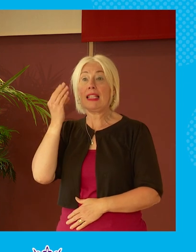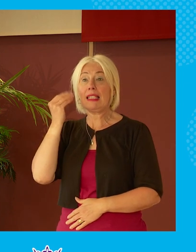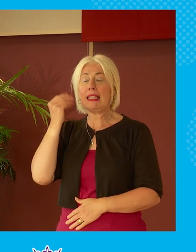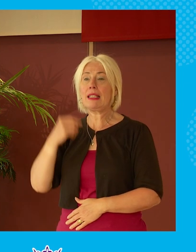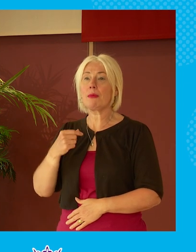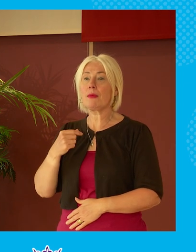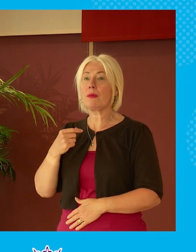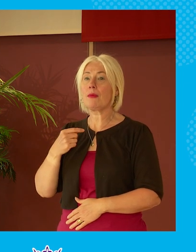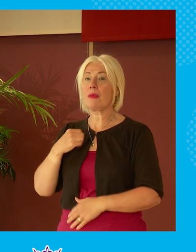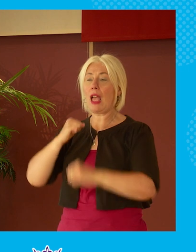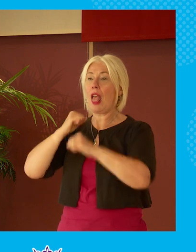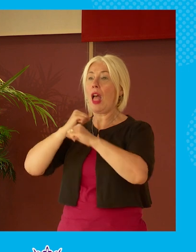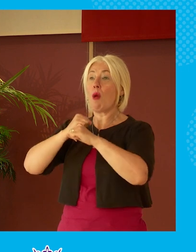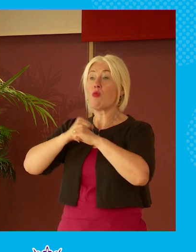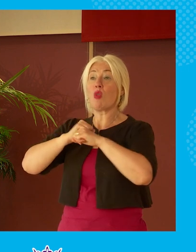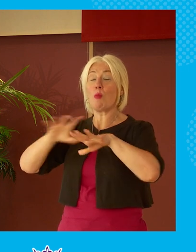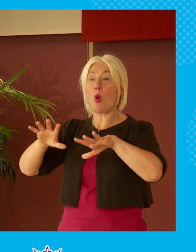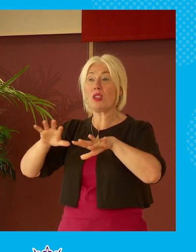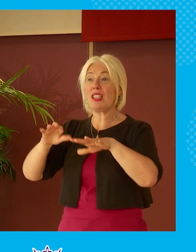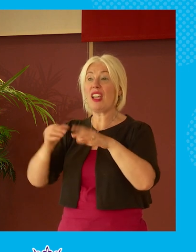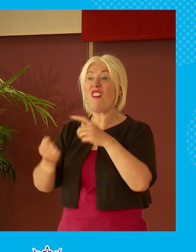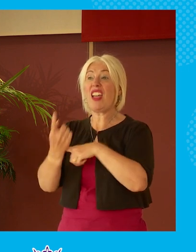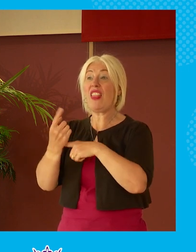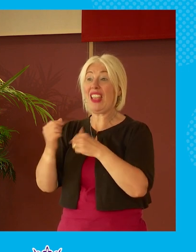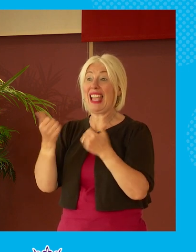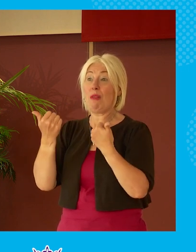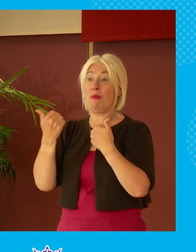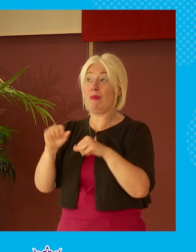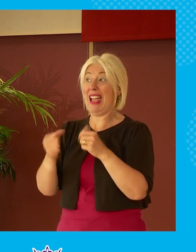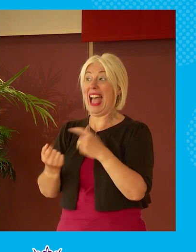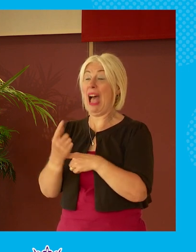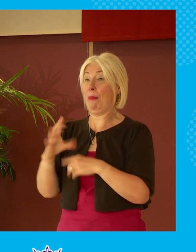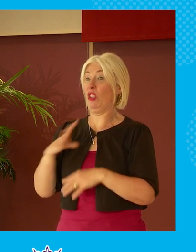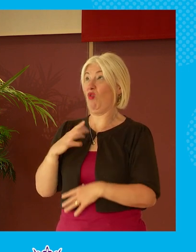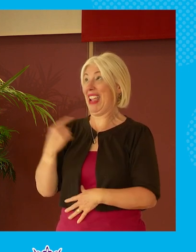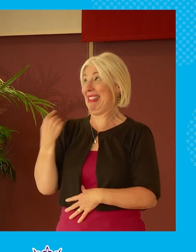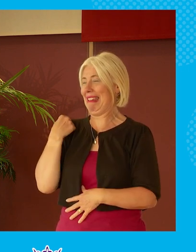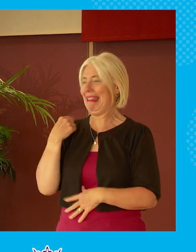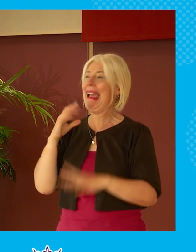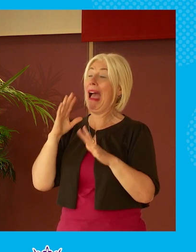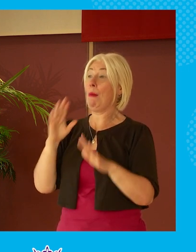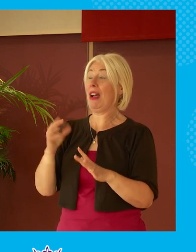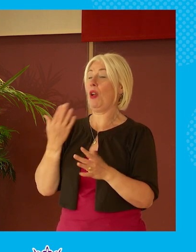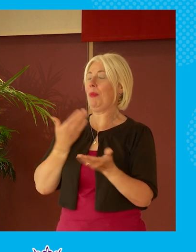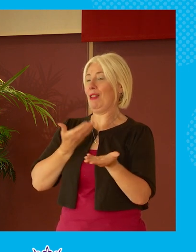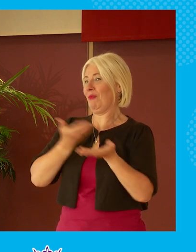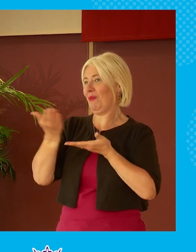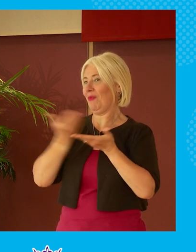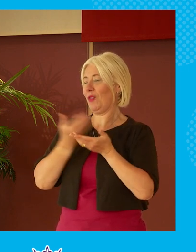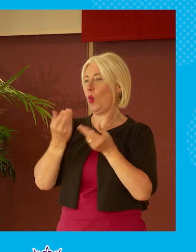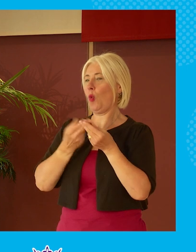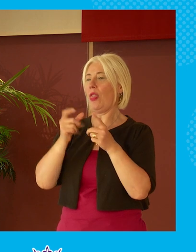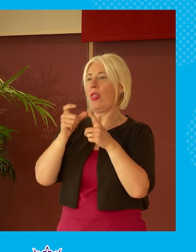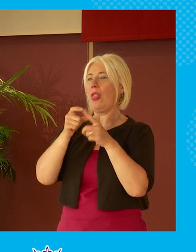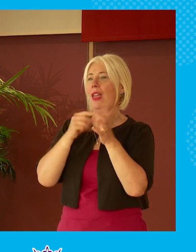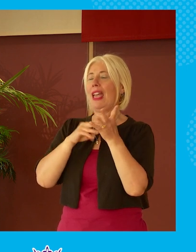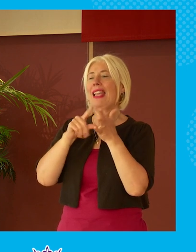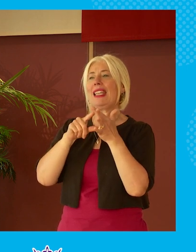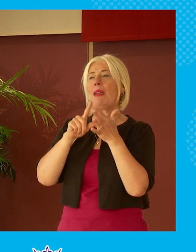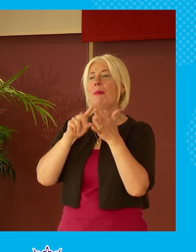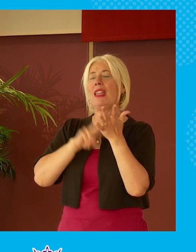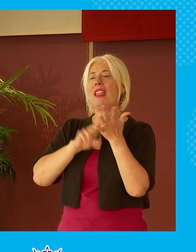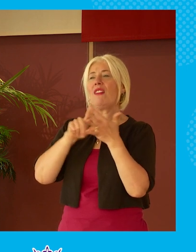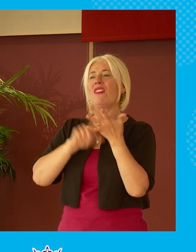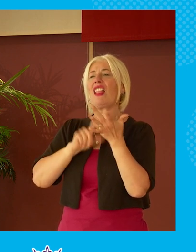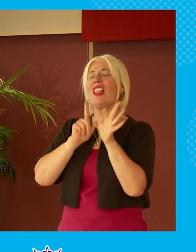unusual to to promote events that have taken place but but indulge me i i i was in conversation with dame evelyn glenn this